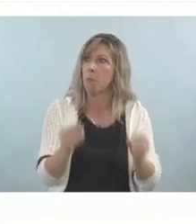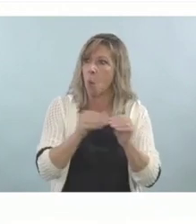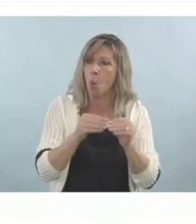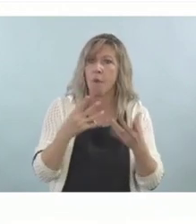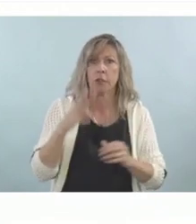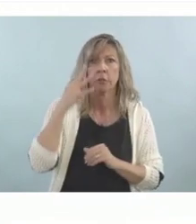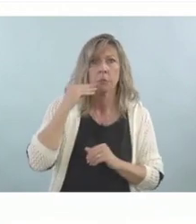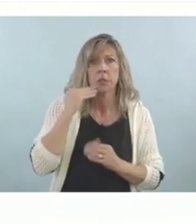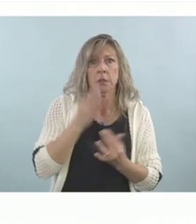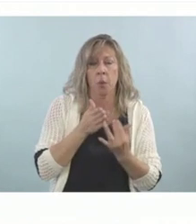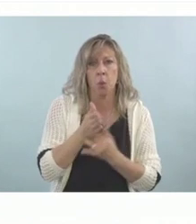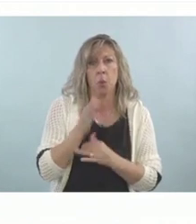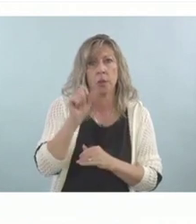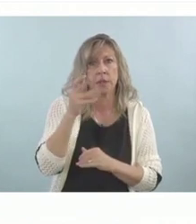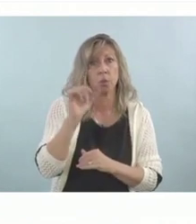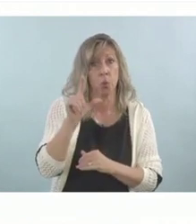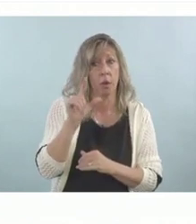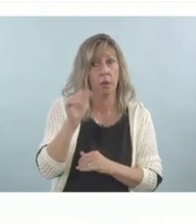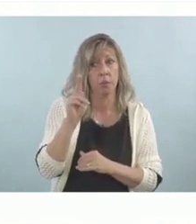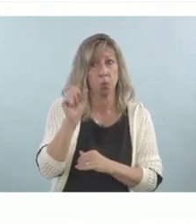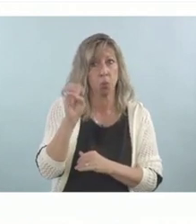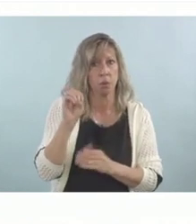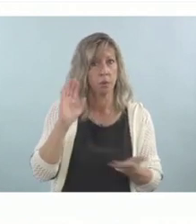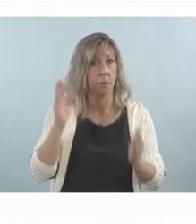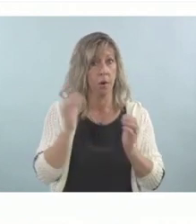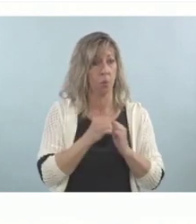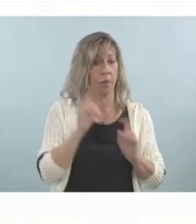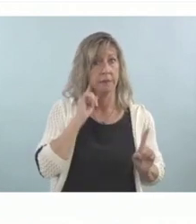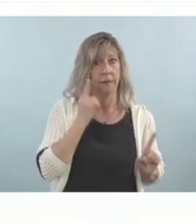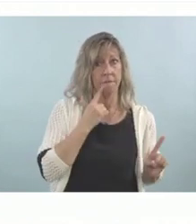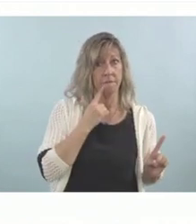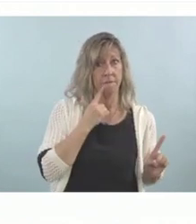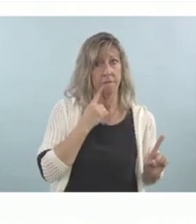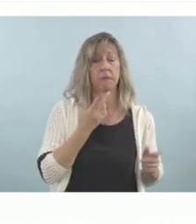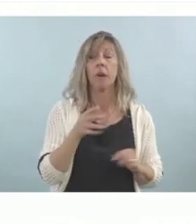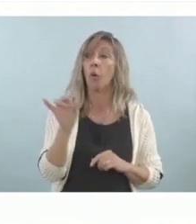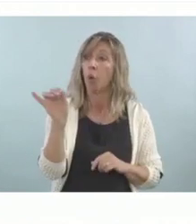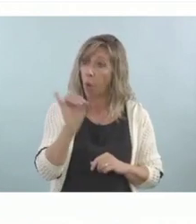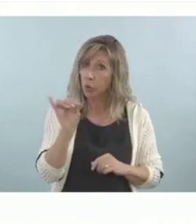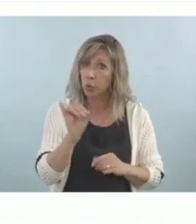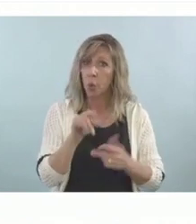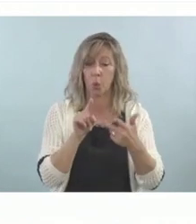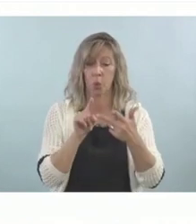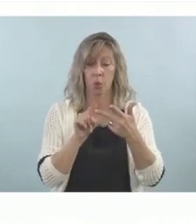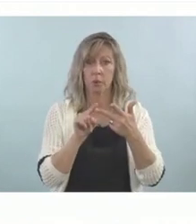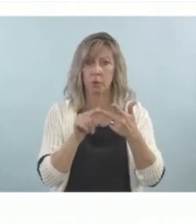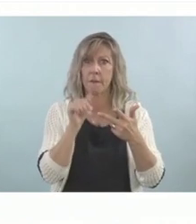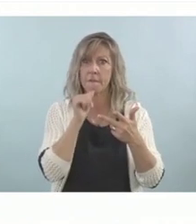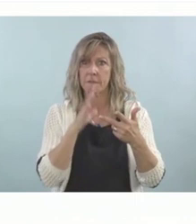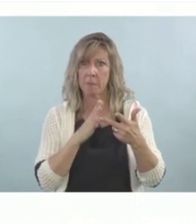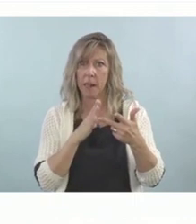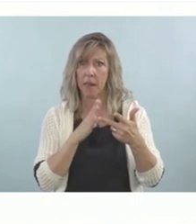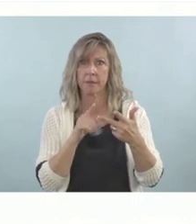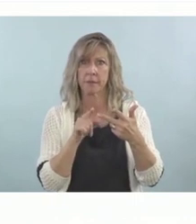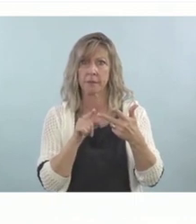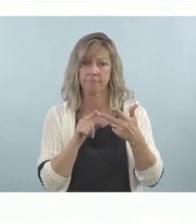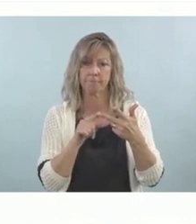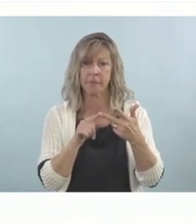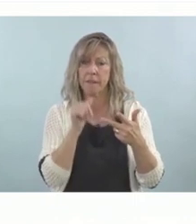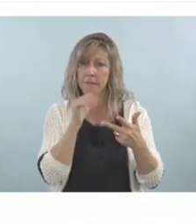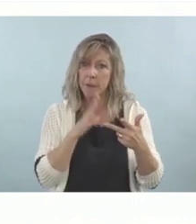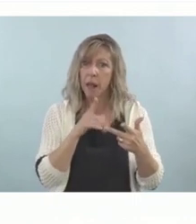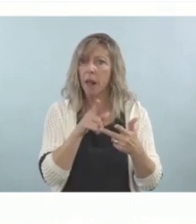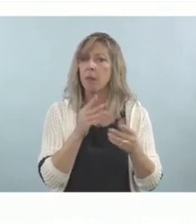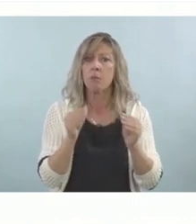did. So, you are more likely to experience separation or divorce as children than their male peers.